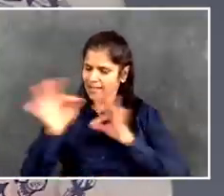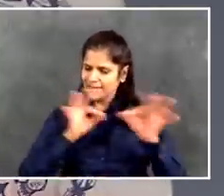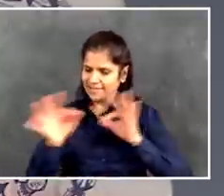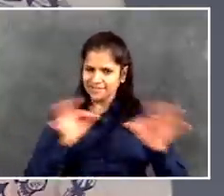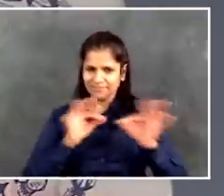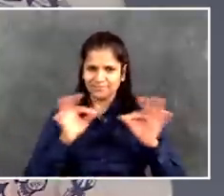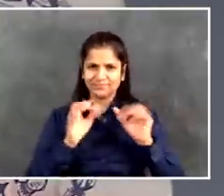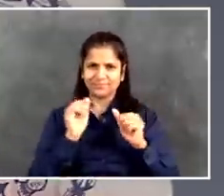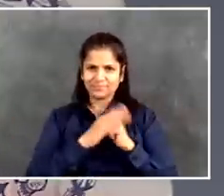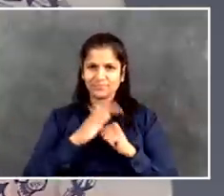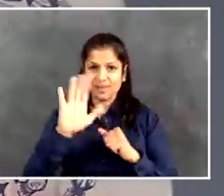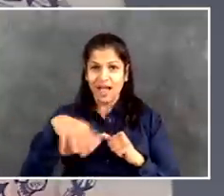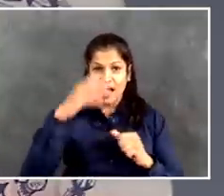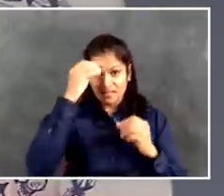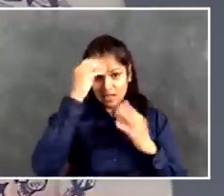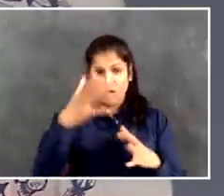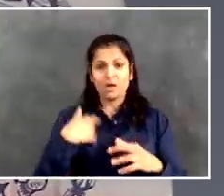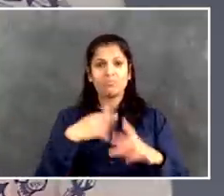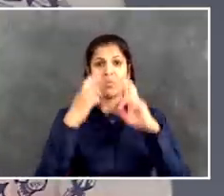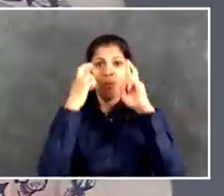I'll be watching it all day, Gersh.